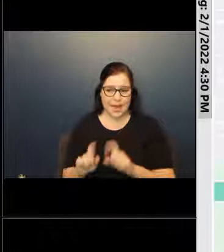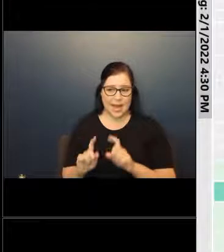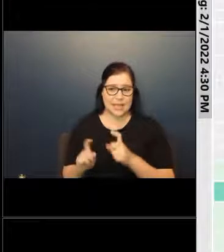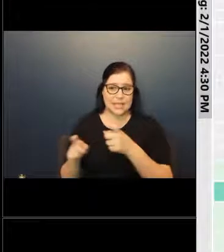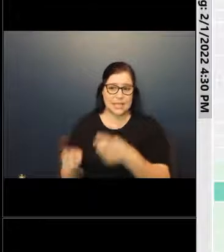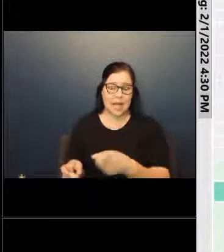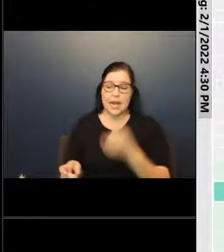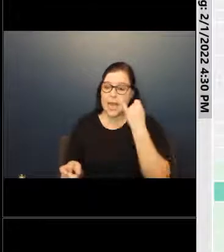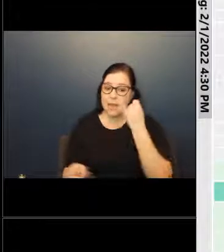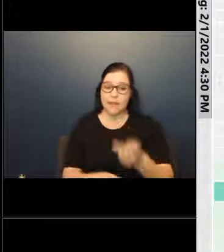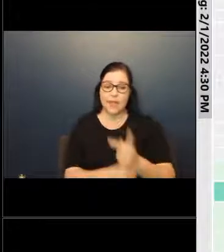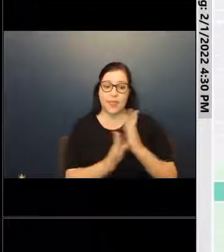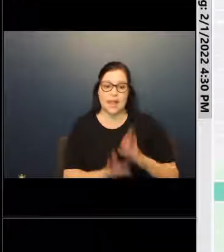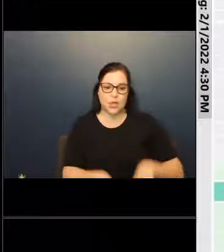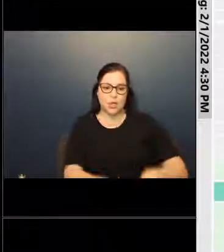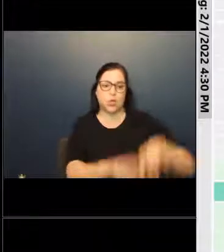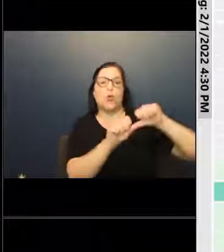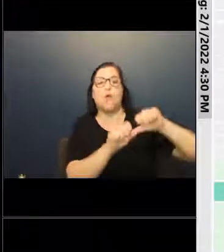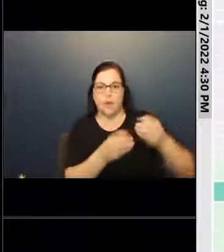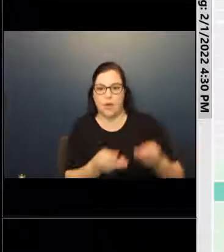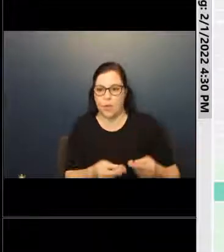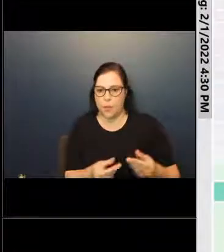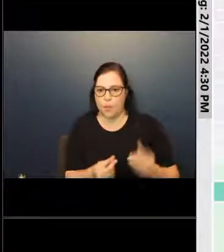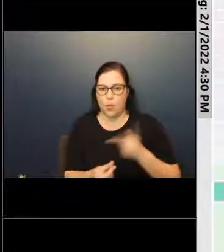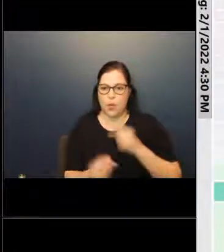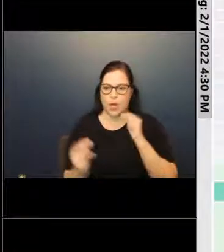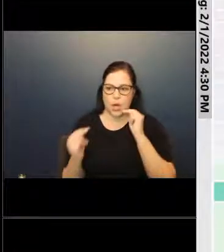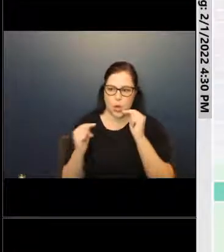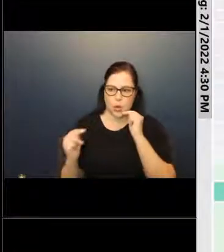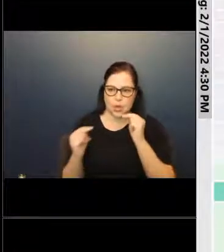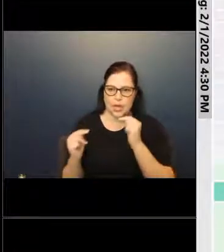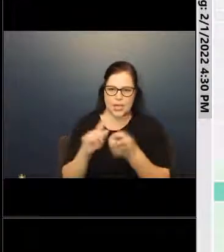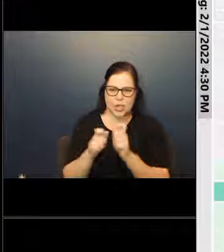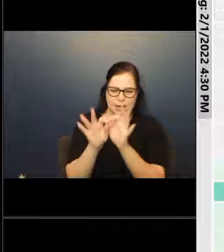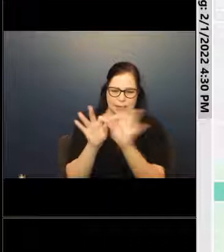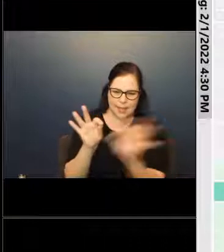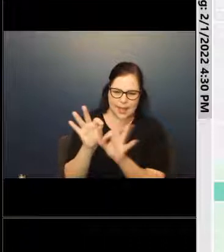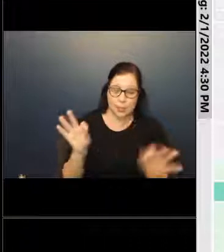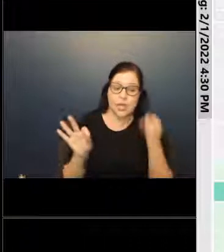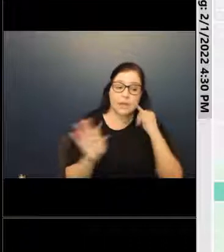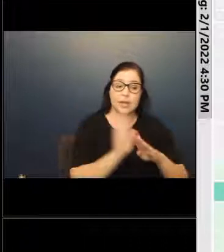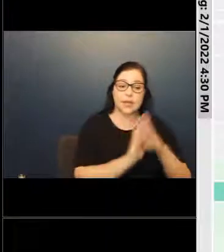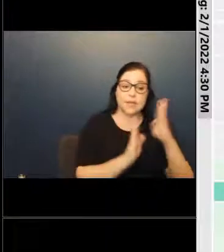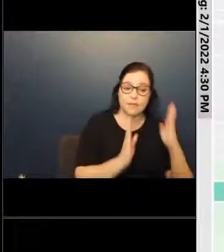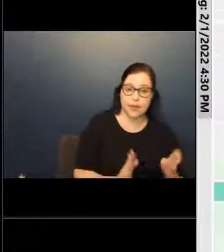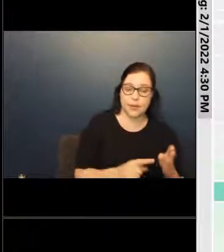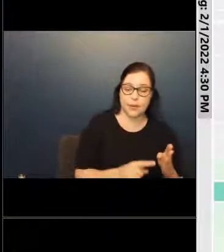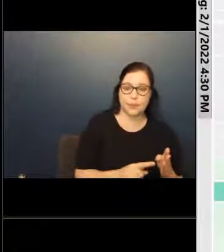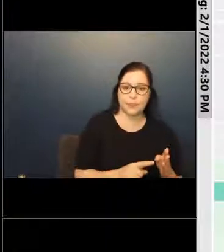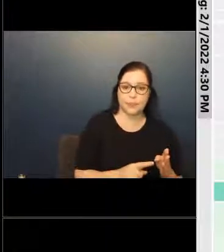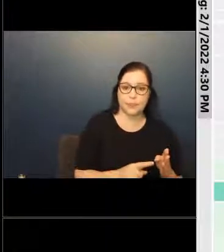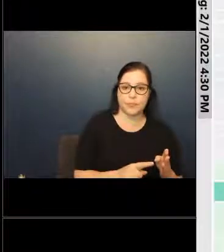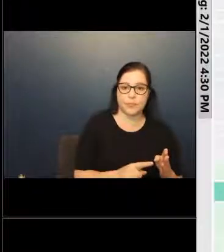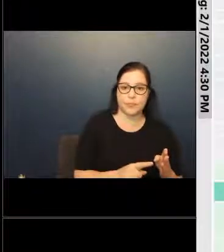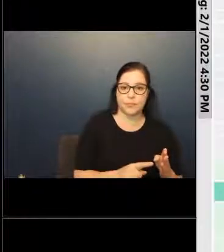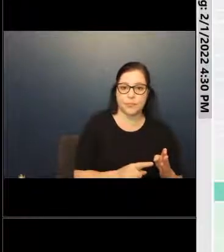that the lender took over the property. And so we've negotiated some language so that if the developer, um, it has the